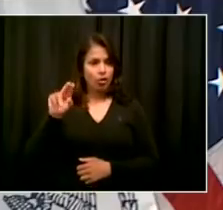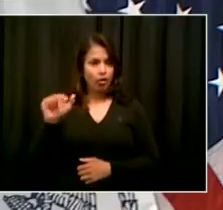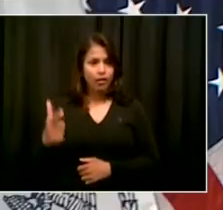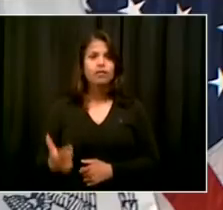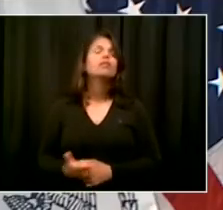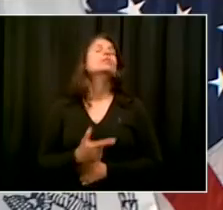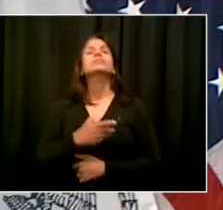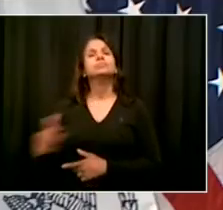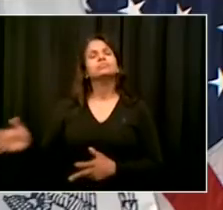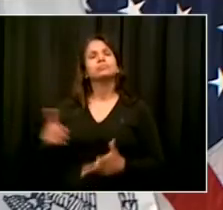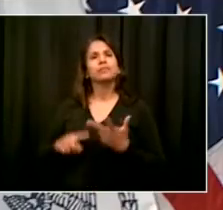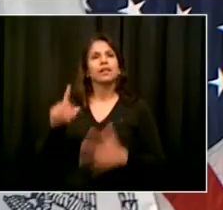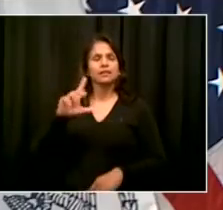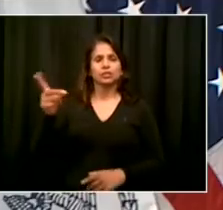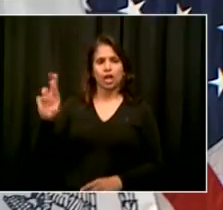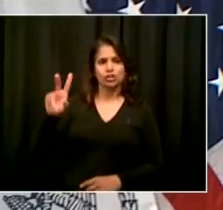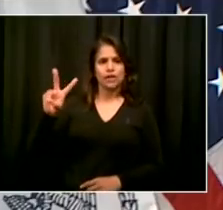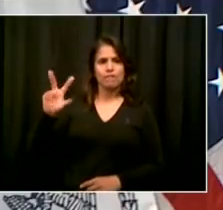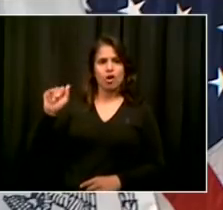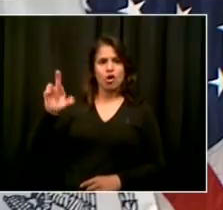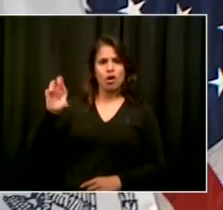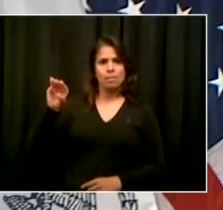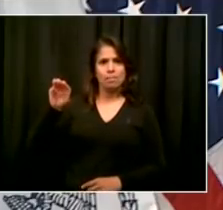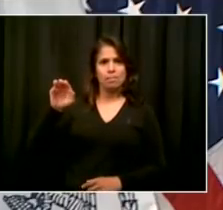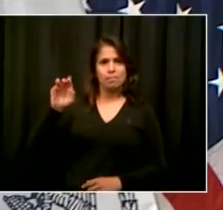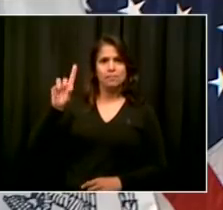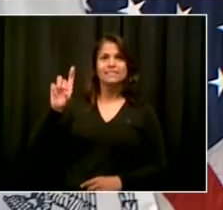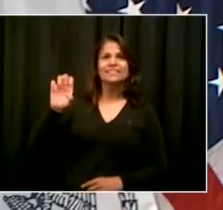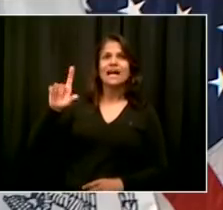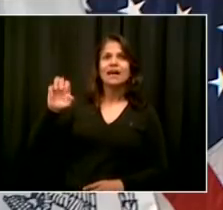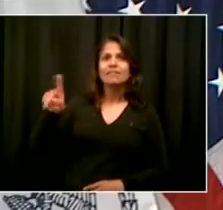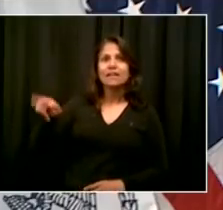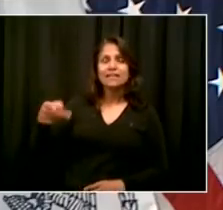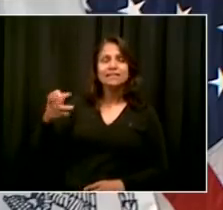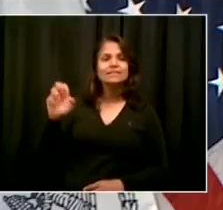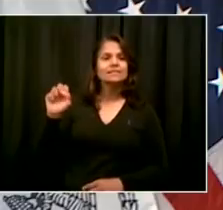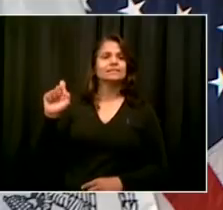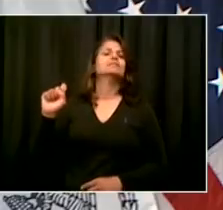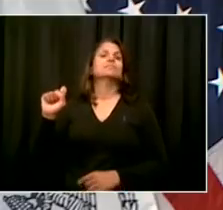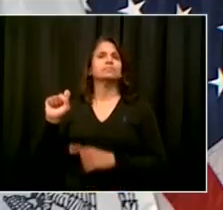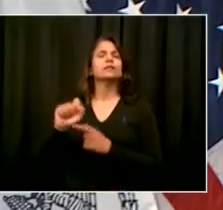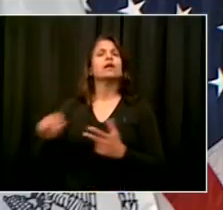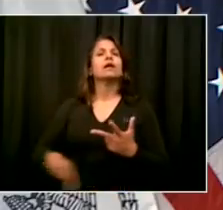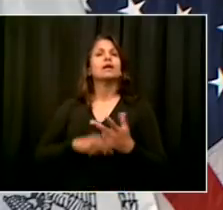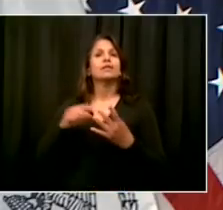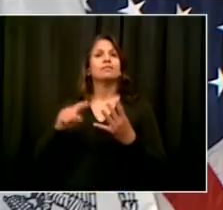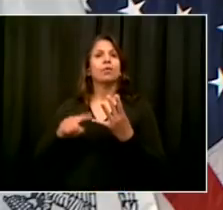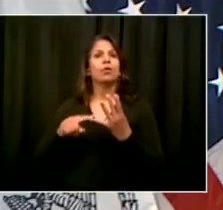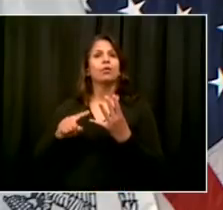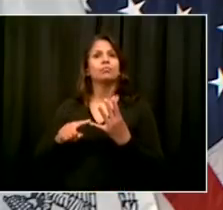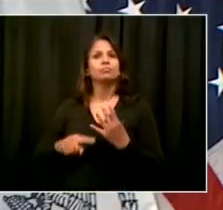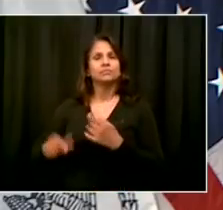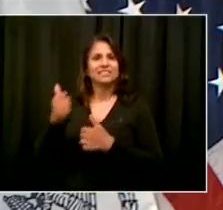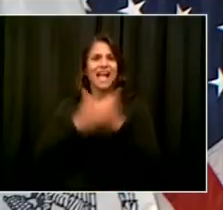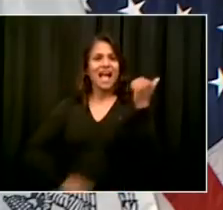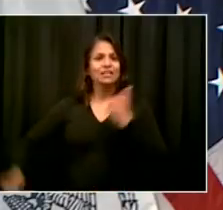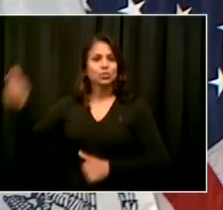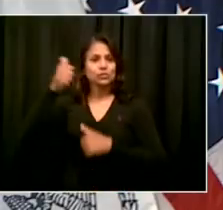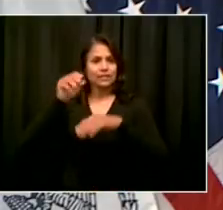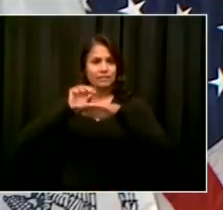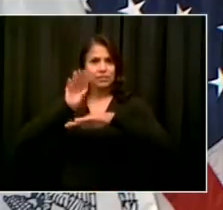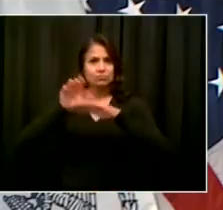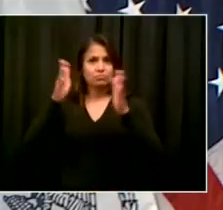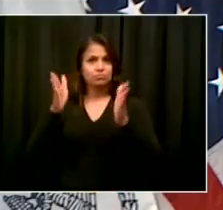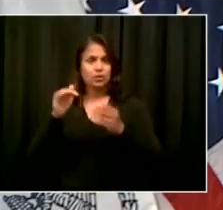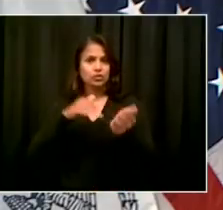Deputy Commissioner for Family and Child Health at the Department of Health, and Senior Advisor Dr. Jay Varma. With that,